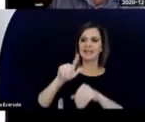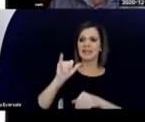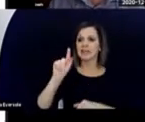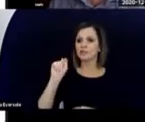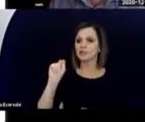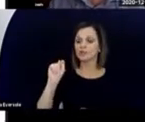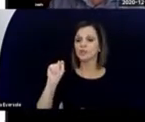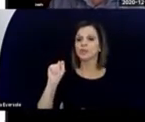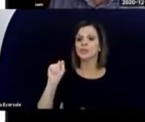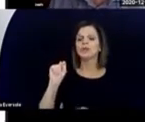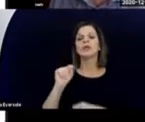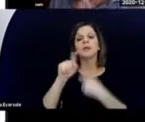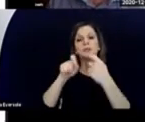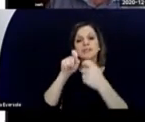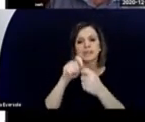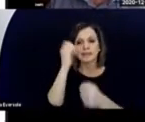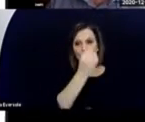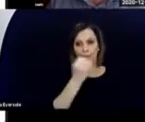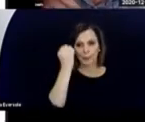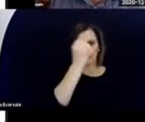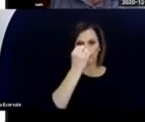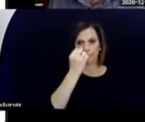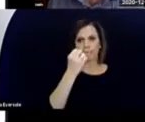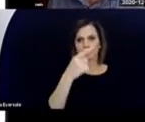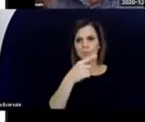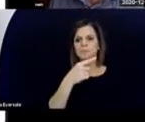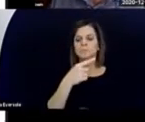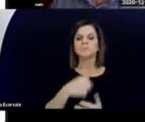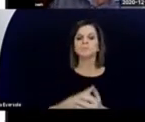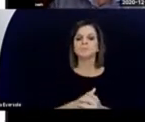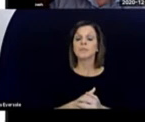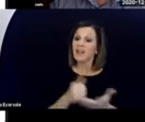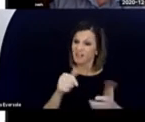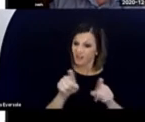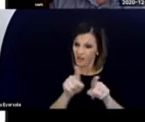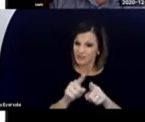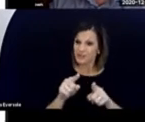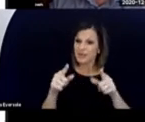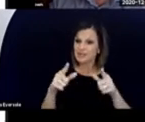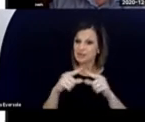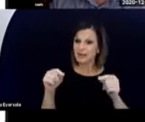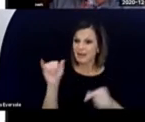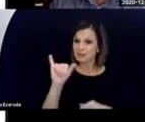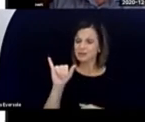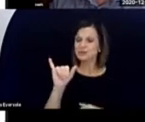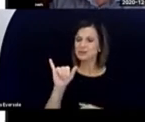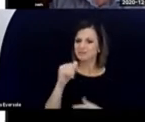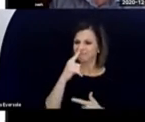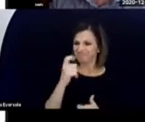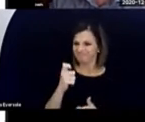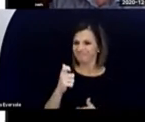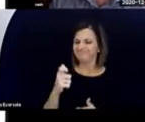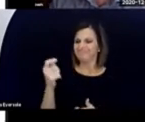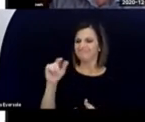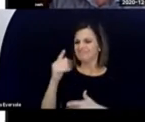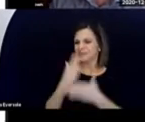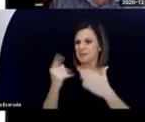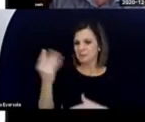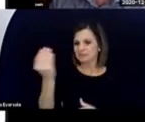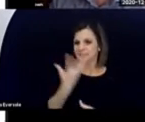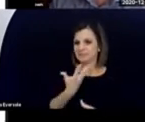in Europe and interestingly enough in Japan, so I'm told. But the real literature on